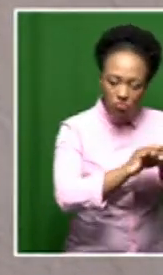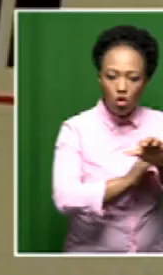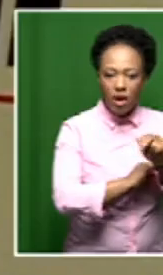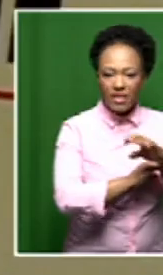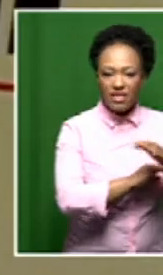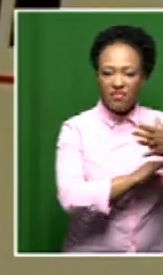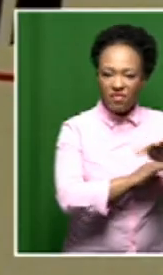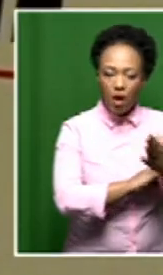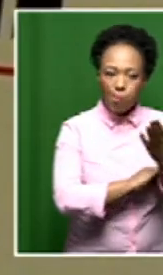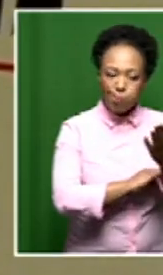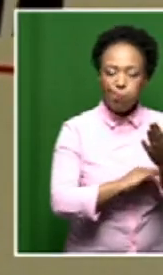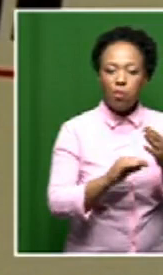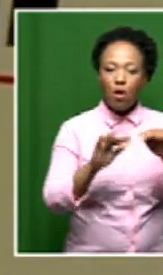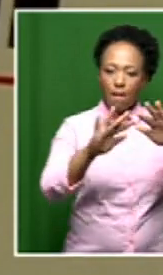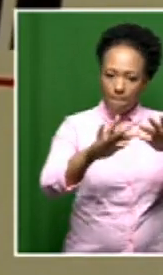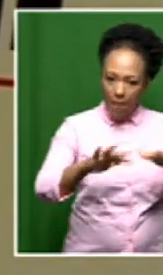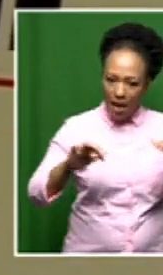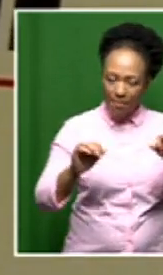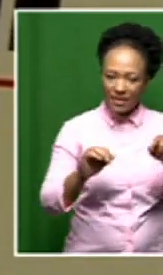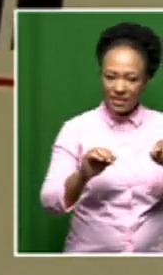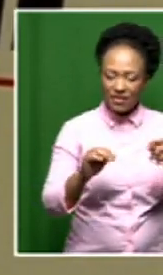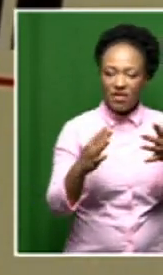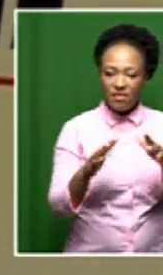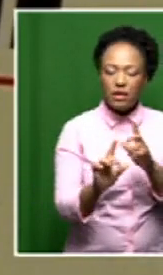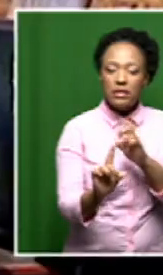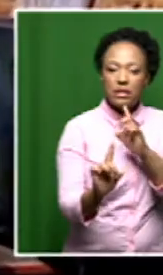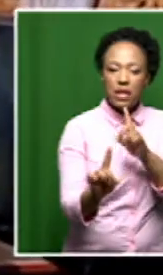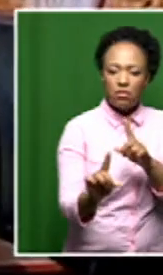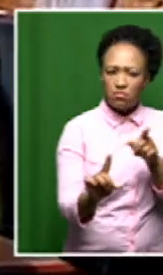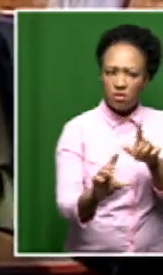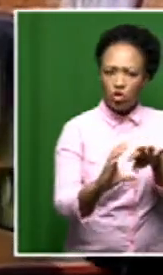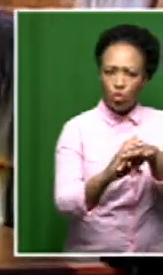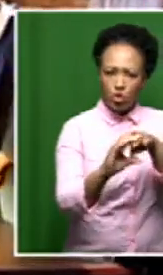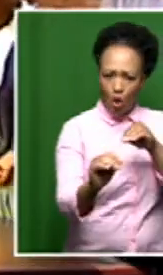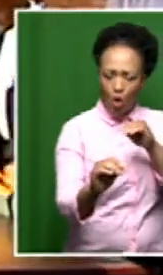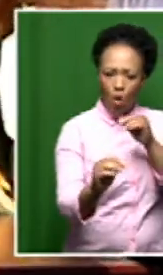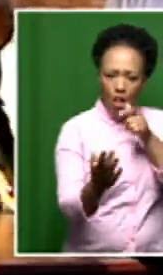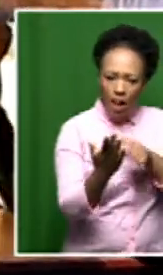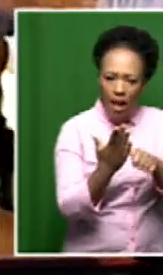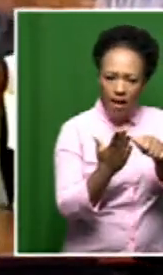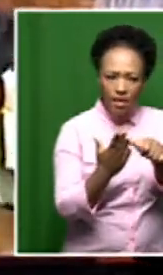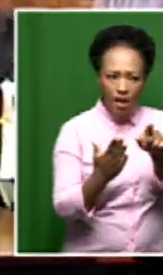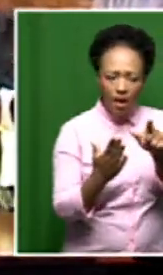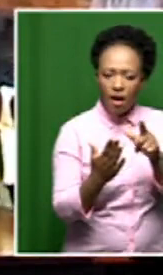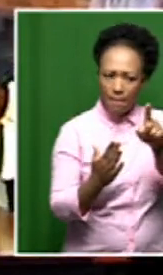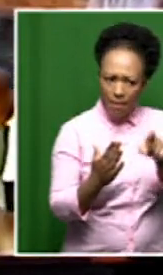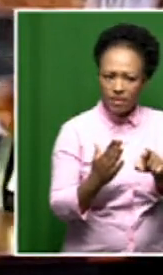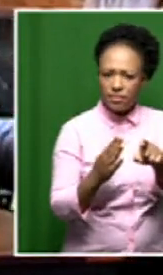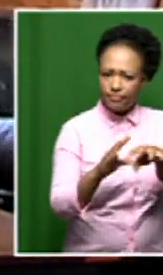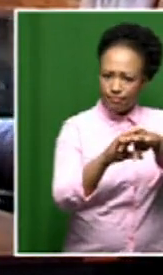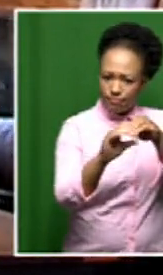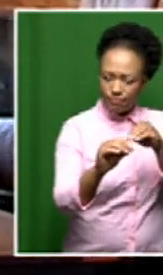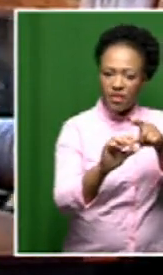whippery in parliament and he was then instructed to withdraw that letter and there was a